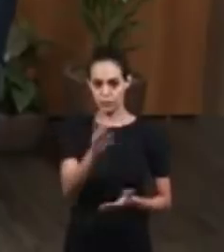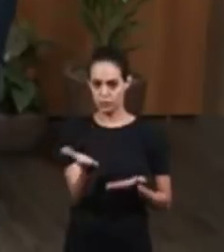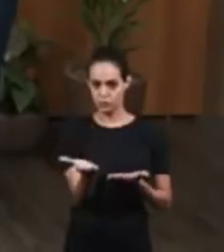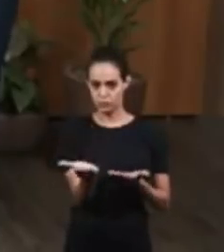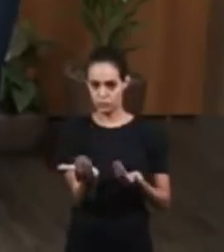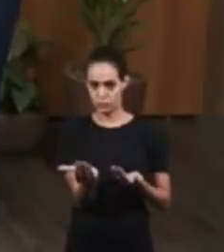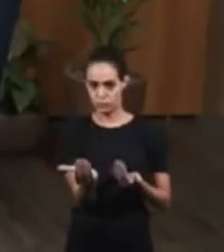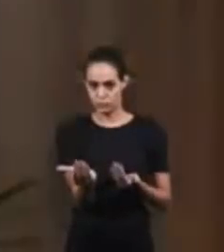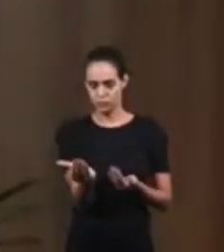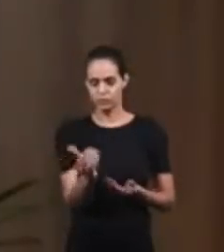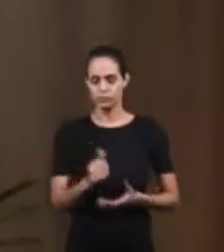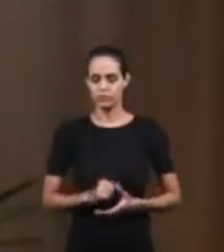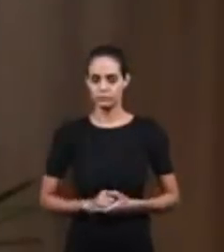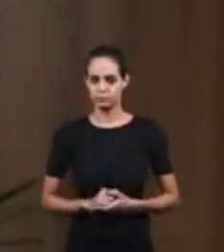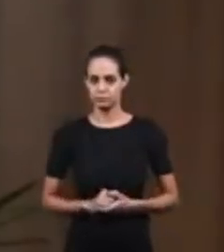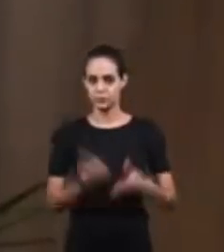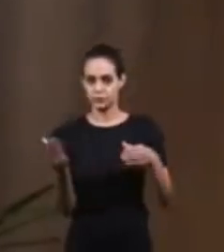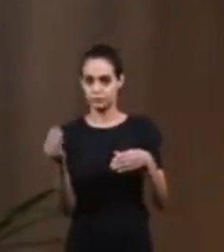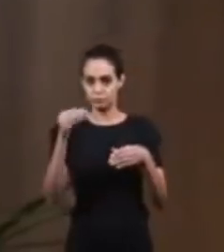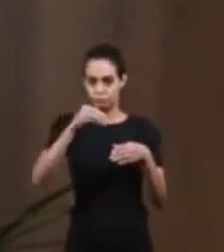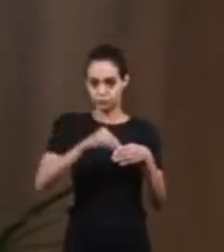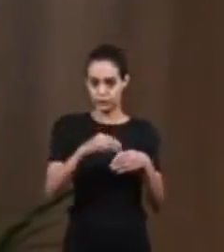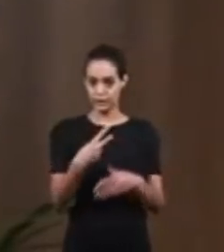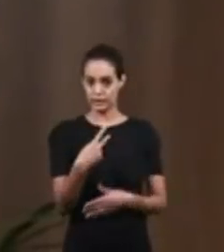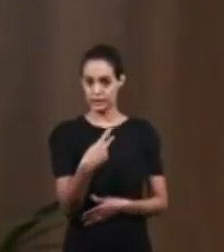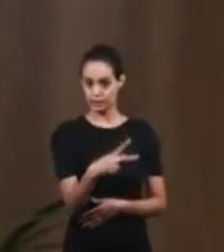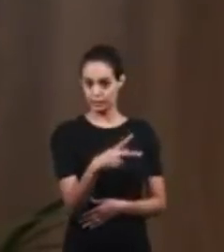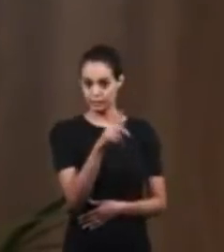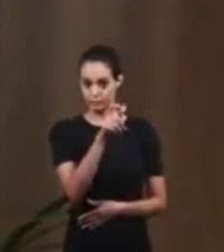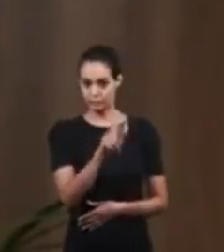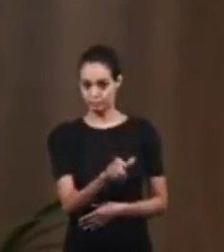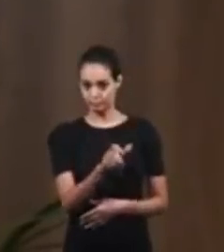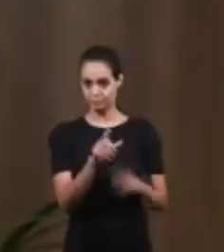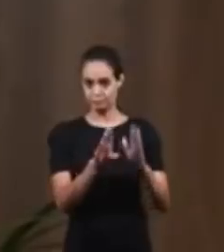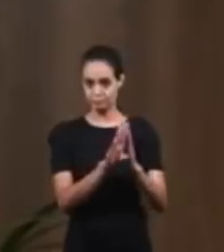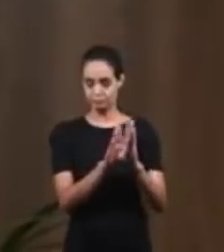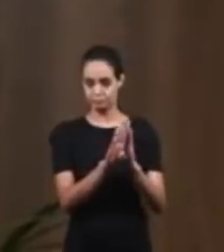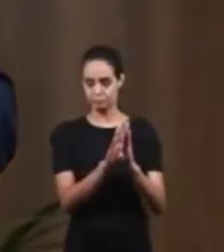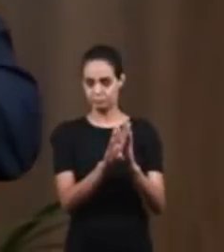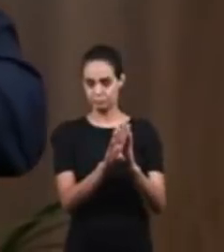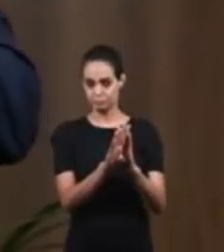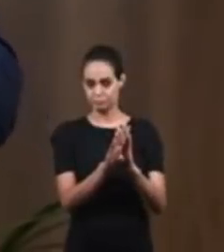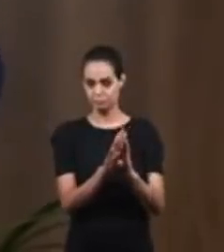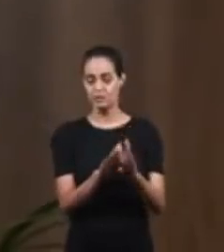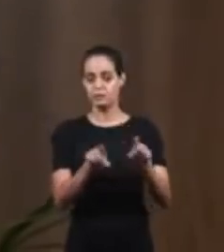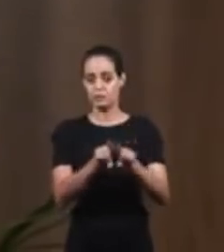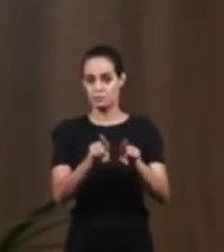brother, the silver cup that Joseph used to drink wine.